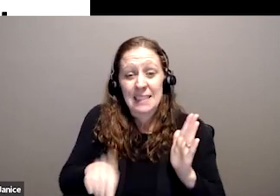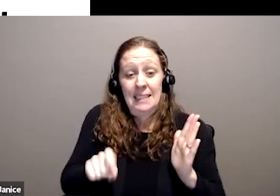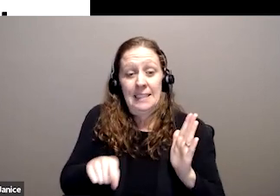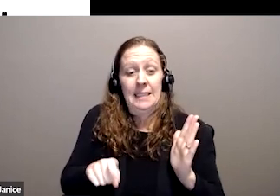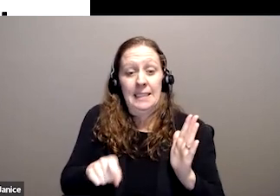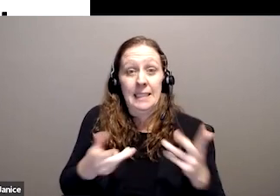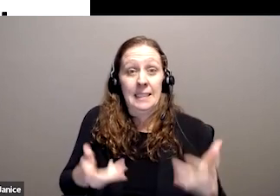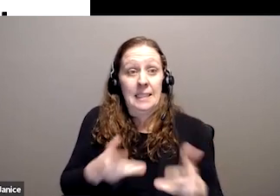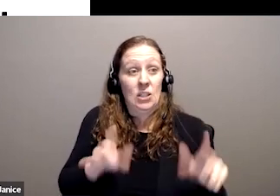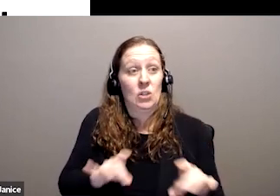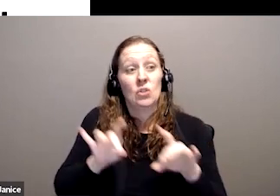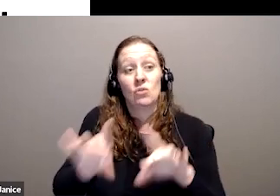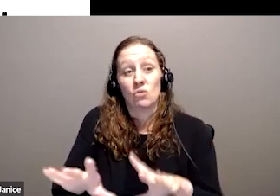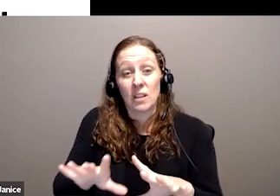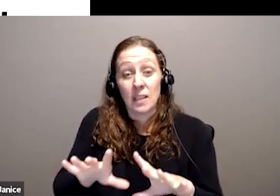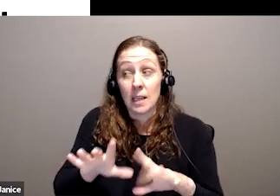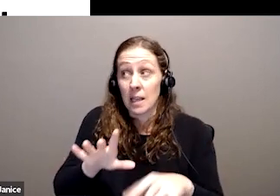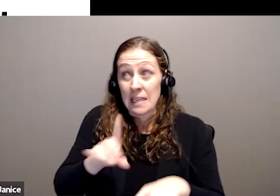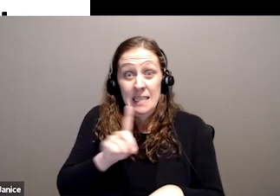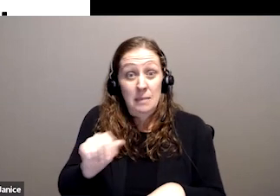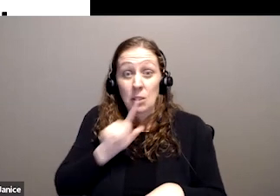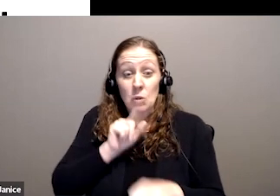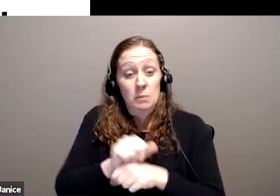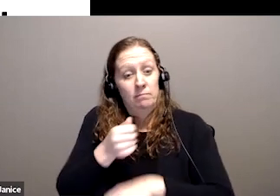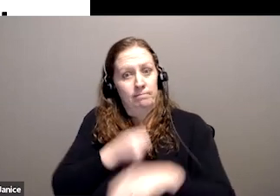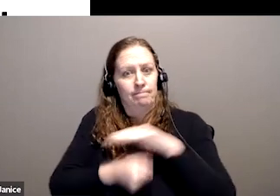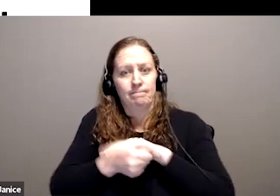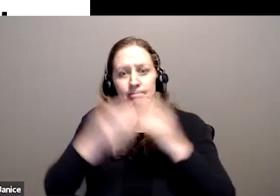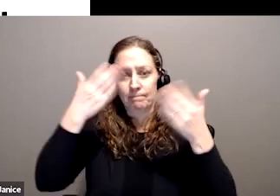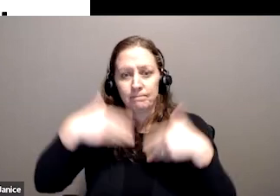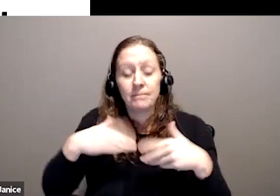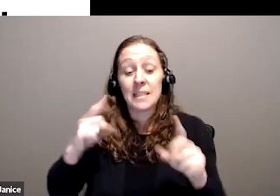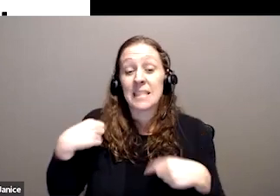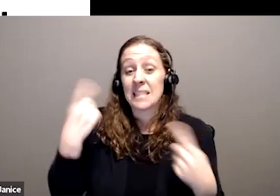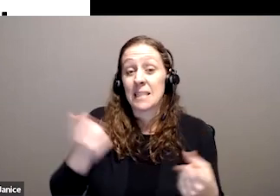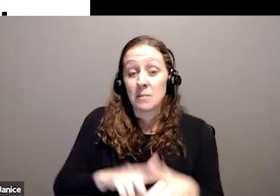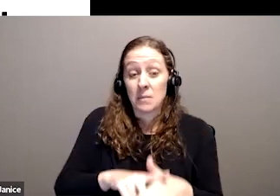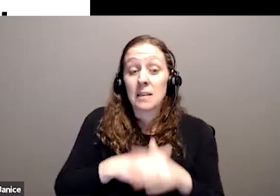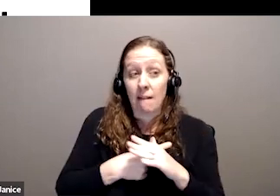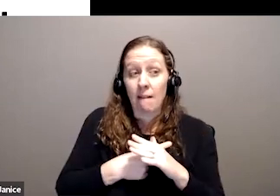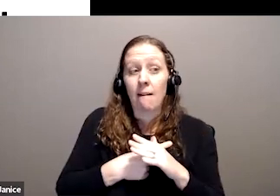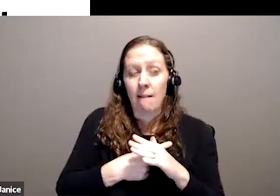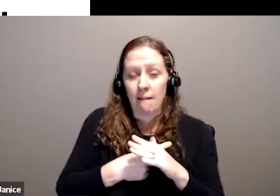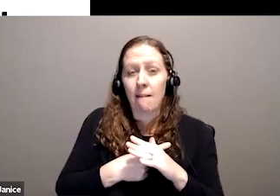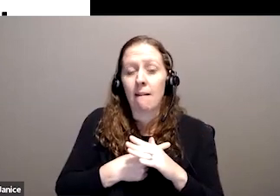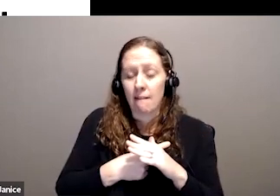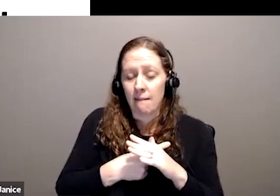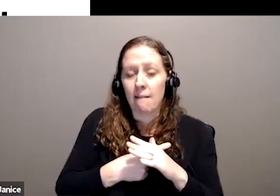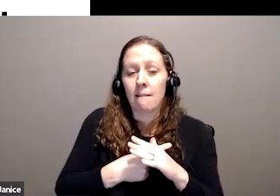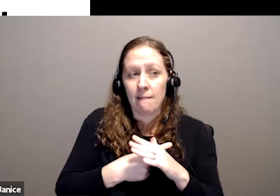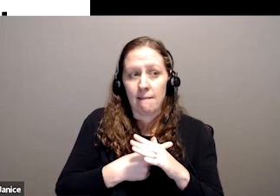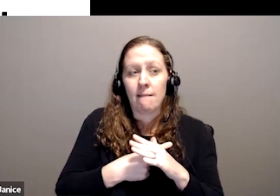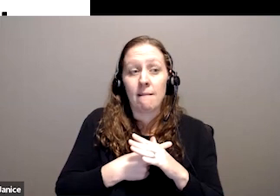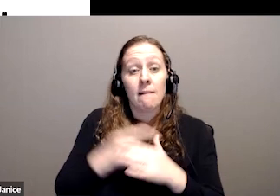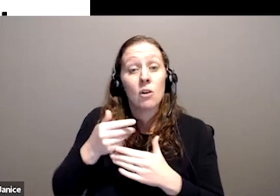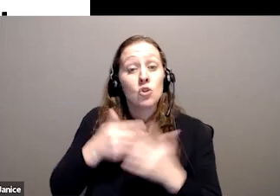disability was. Since the scheme began, there's been significant increases in